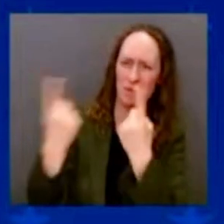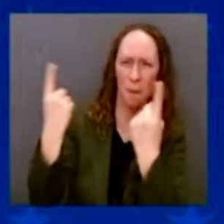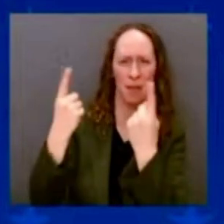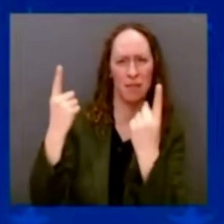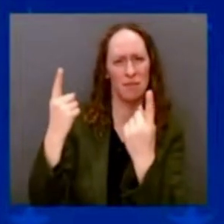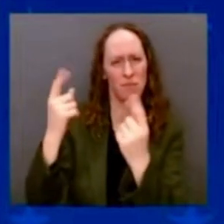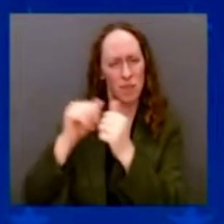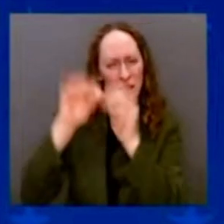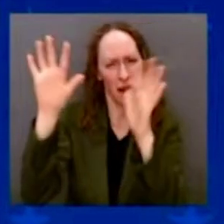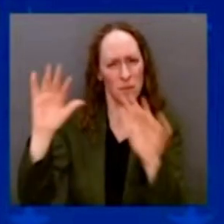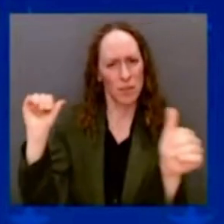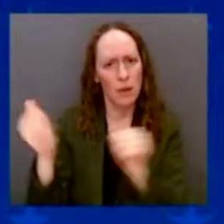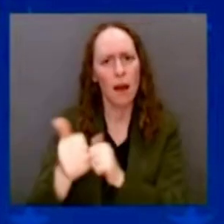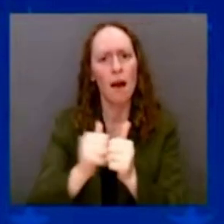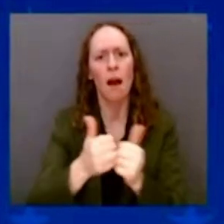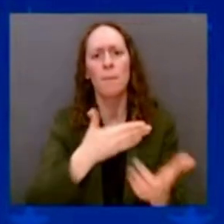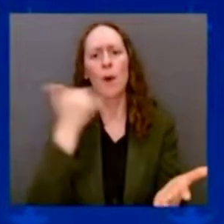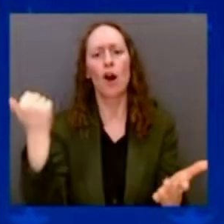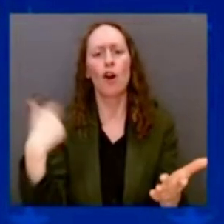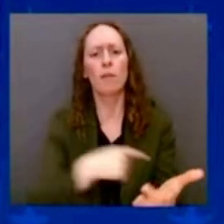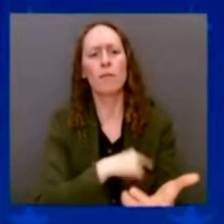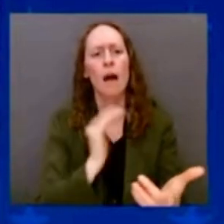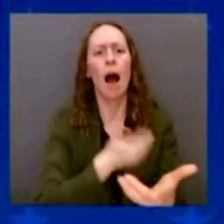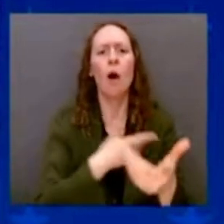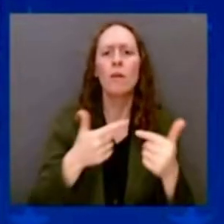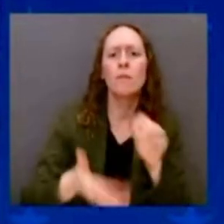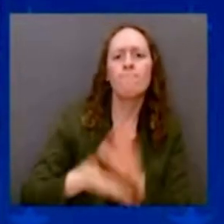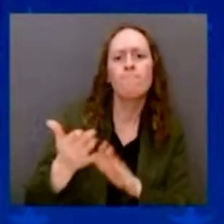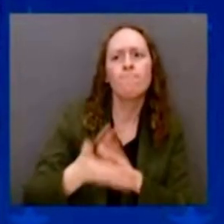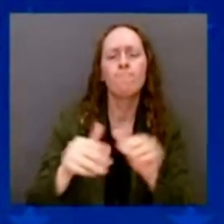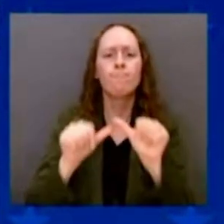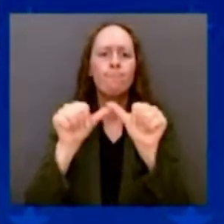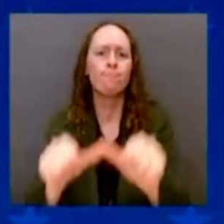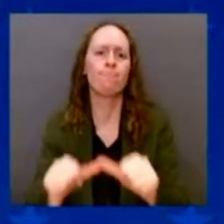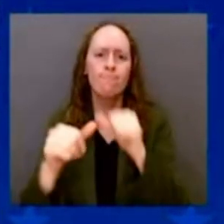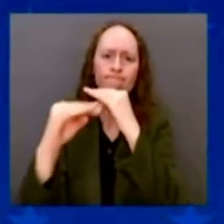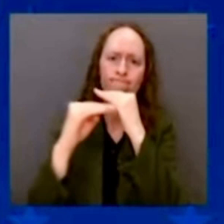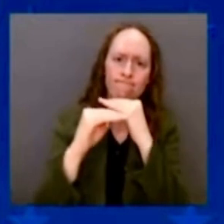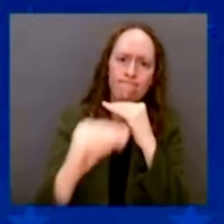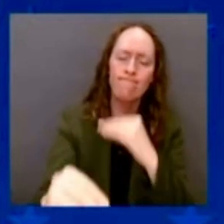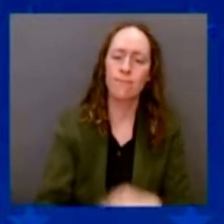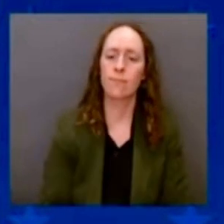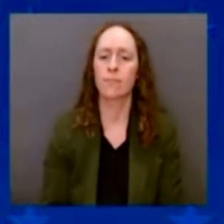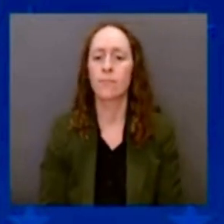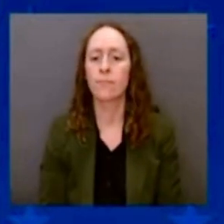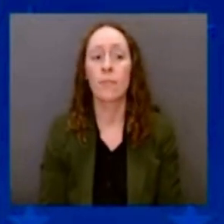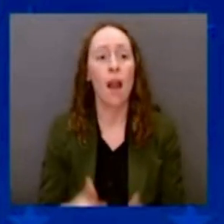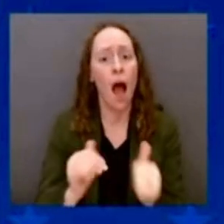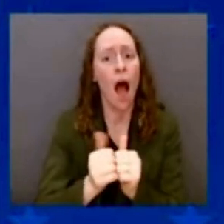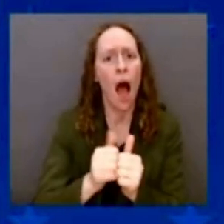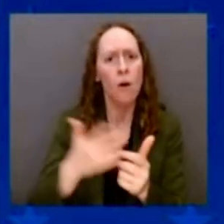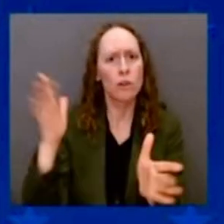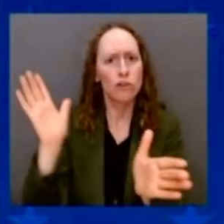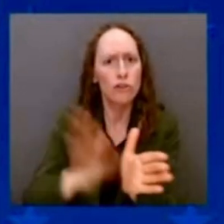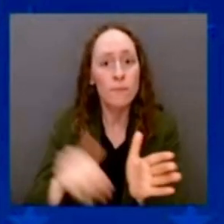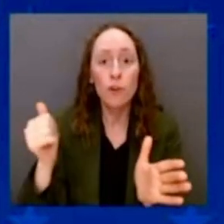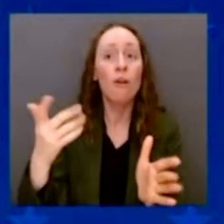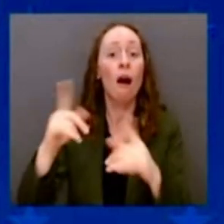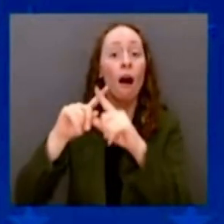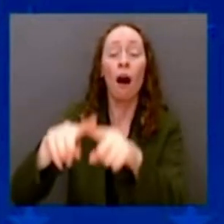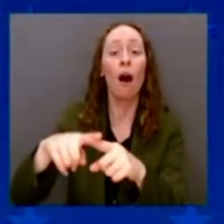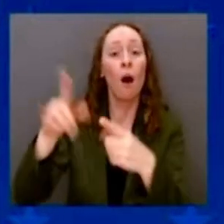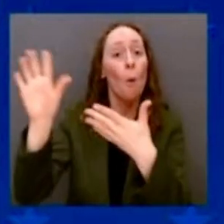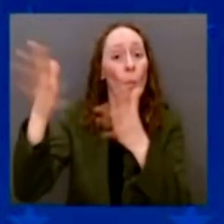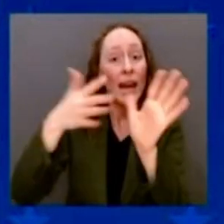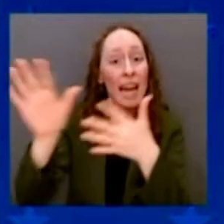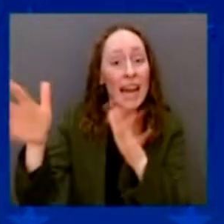to generate electricity from wind and solar than it is from coal and or fossil fuels. And I'm